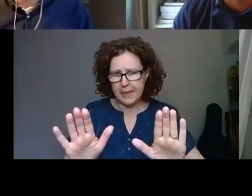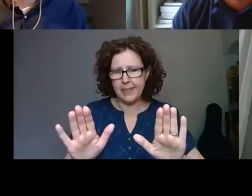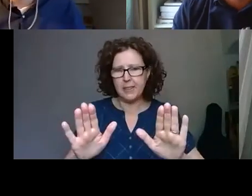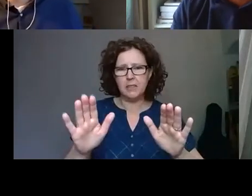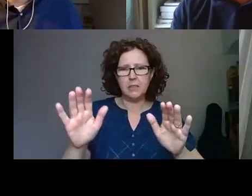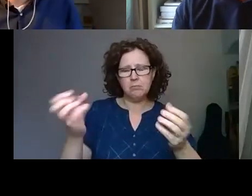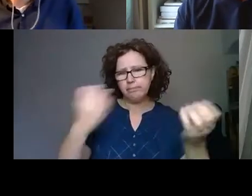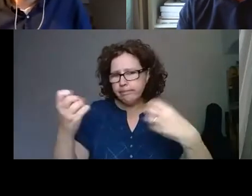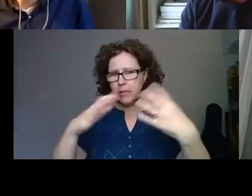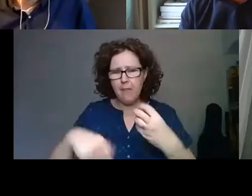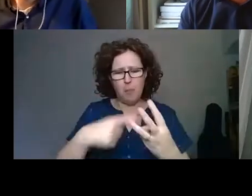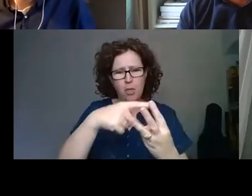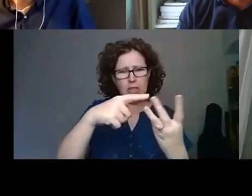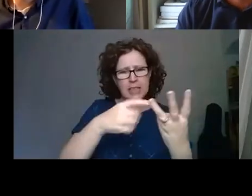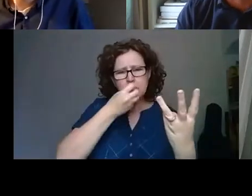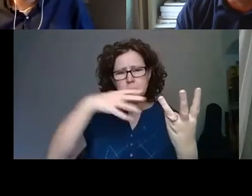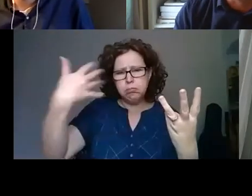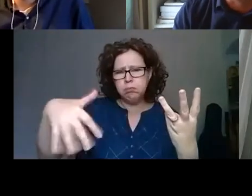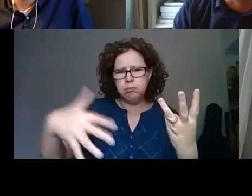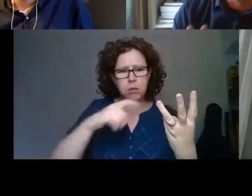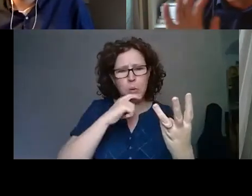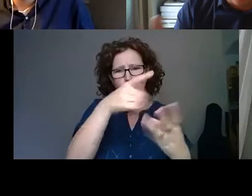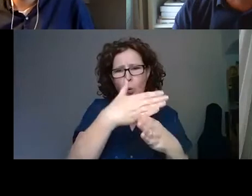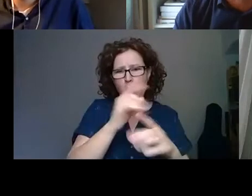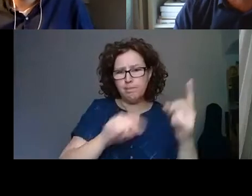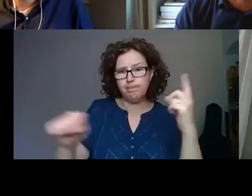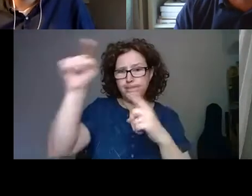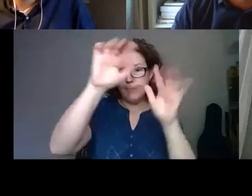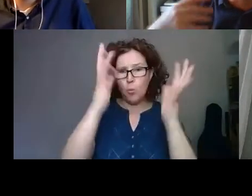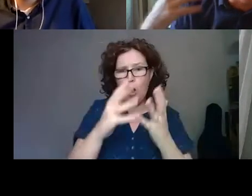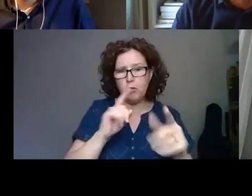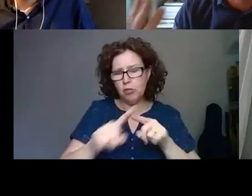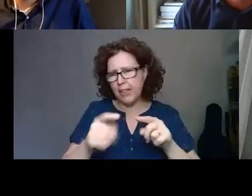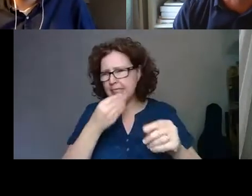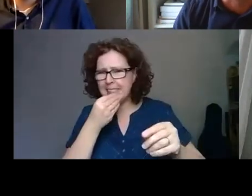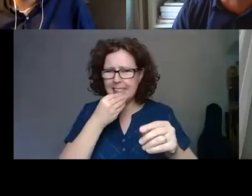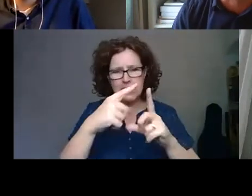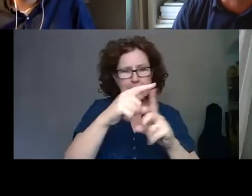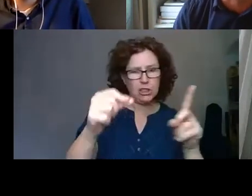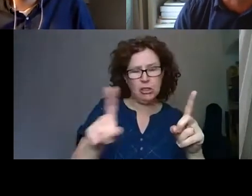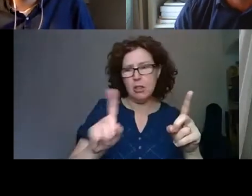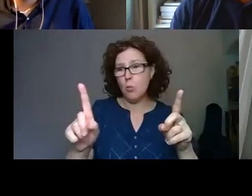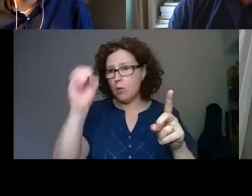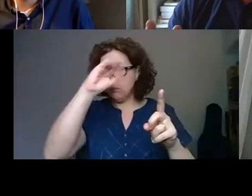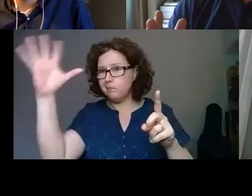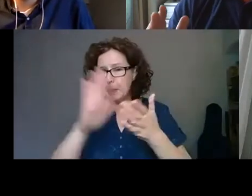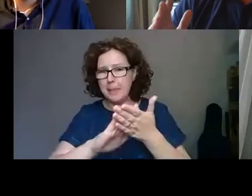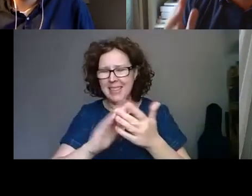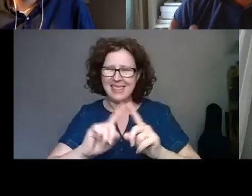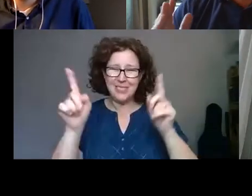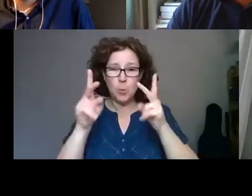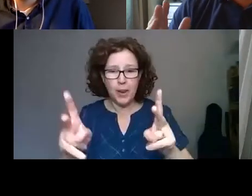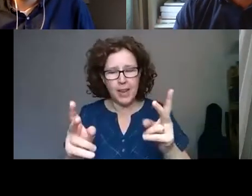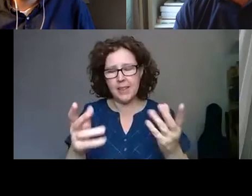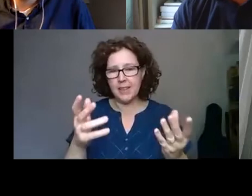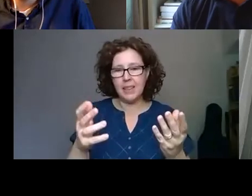from three extraordinary practitioners who are working around the world, grappling with digital, reimagining what digital can be. And